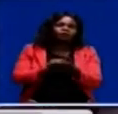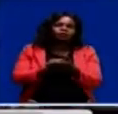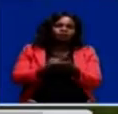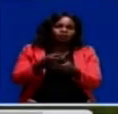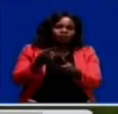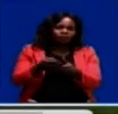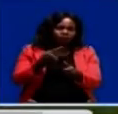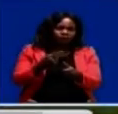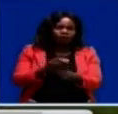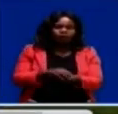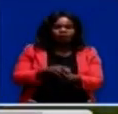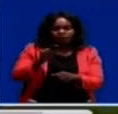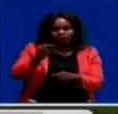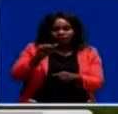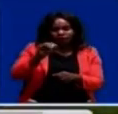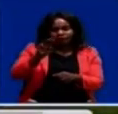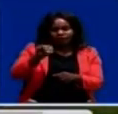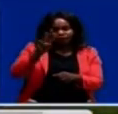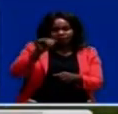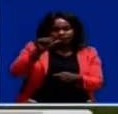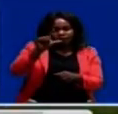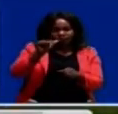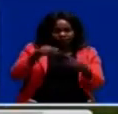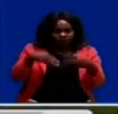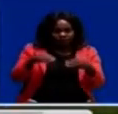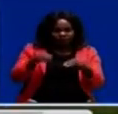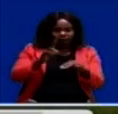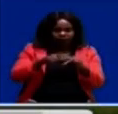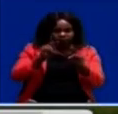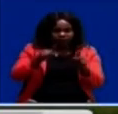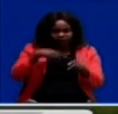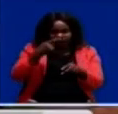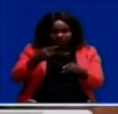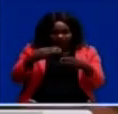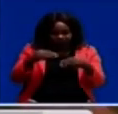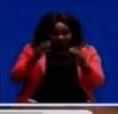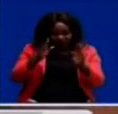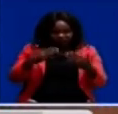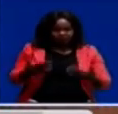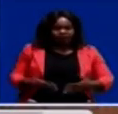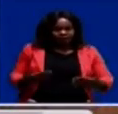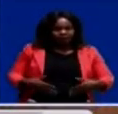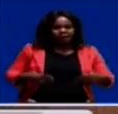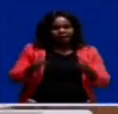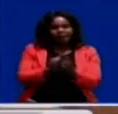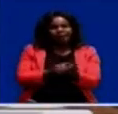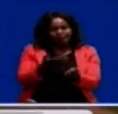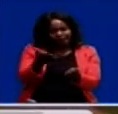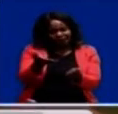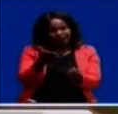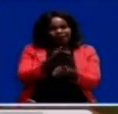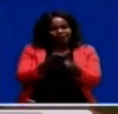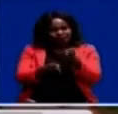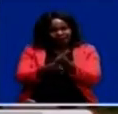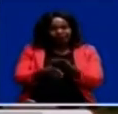Market Association Chairperson, Oliver Kayombo, says that marketeers are happy about the development. We are happy that we are